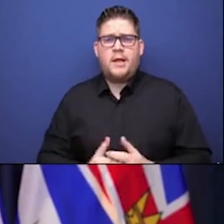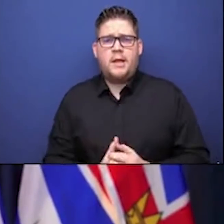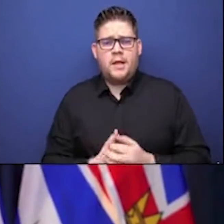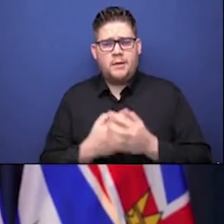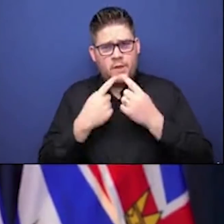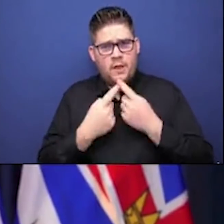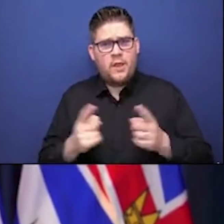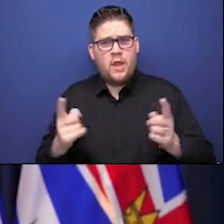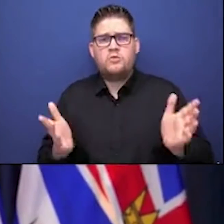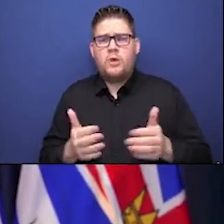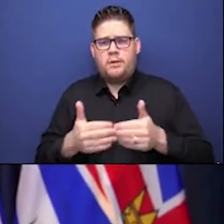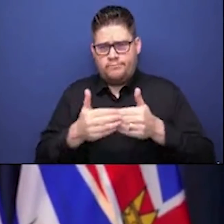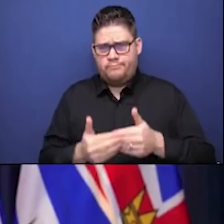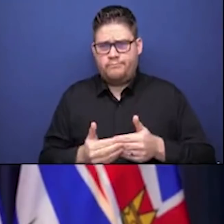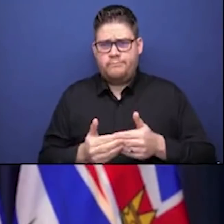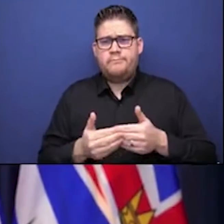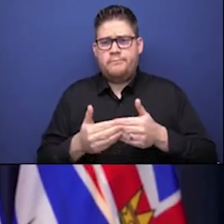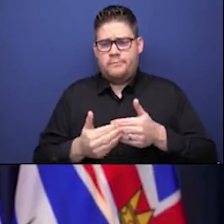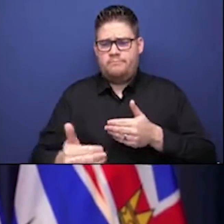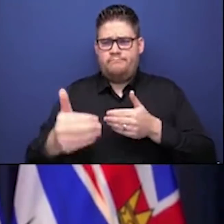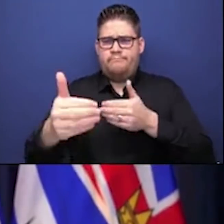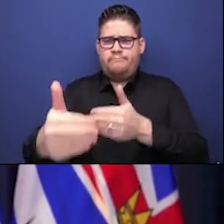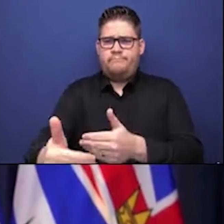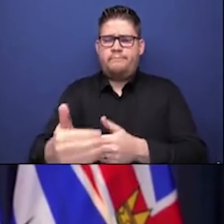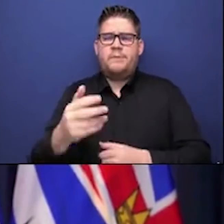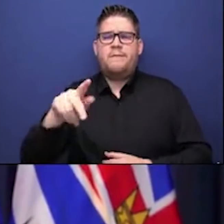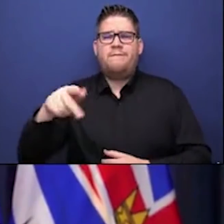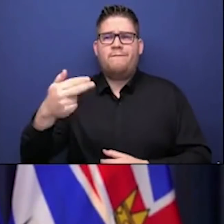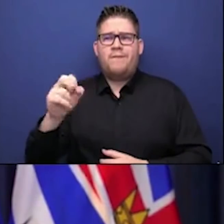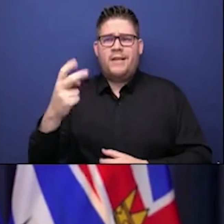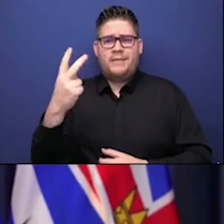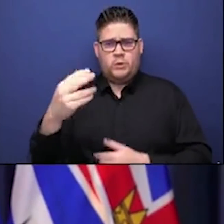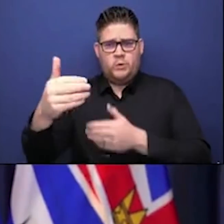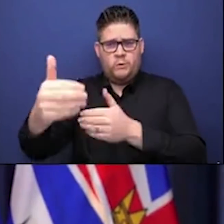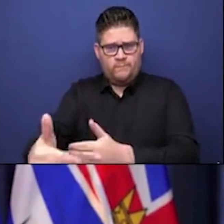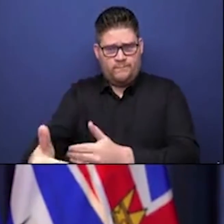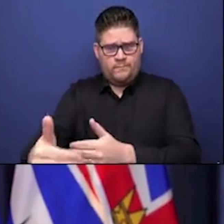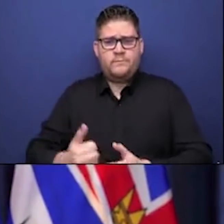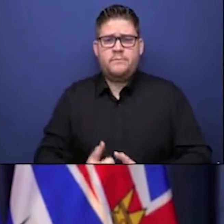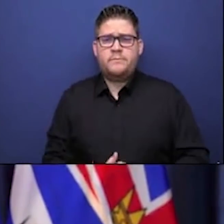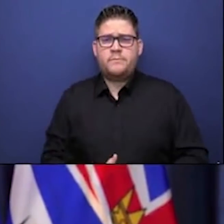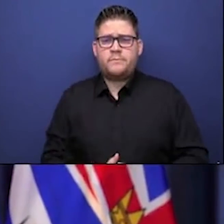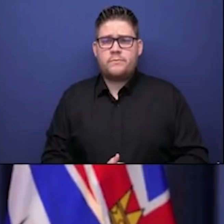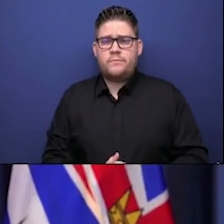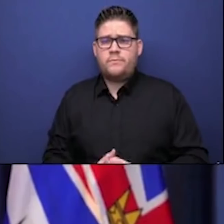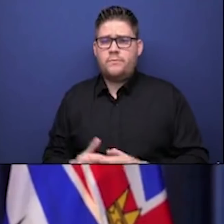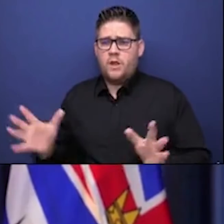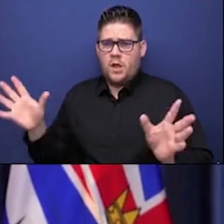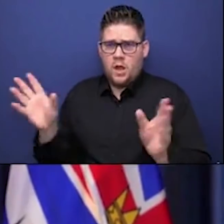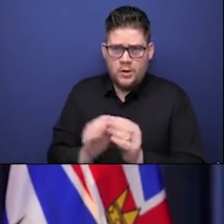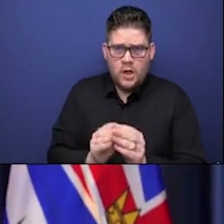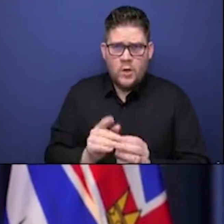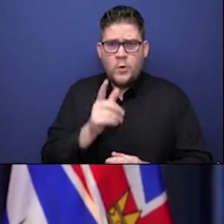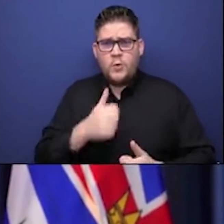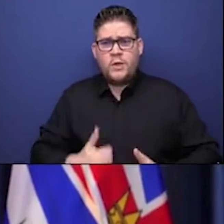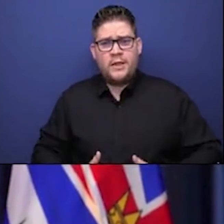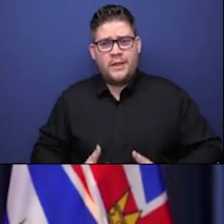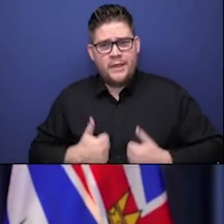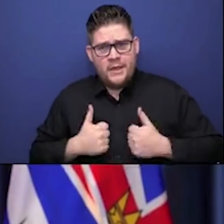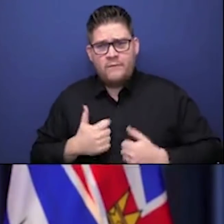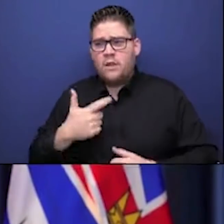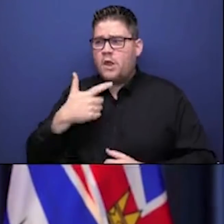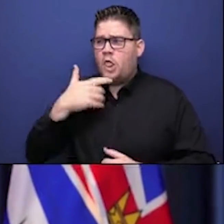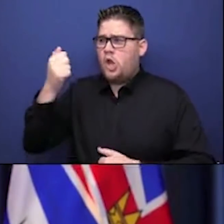of our vaccination plan. Although we already have about 90% of the residents in long-term care facilities and the staff immunized,